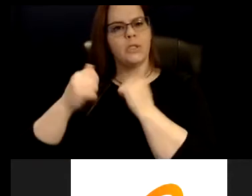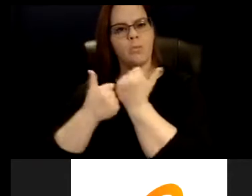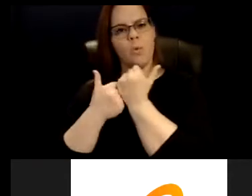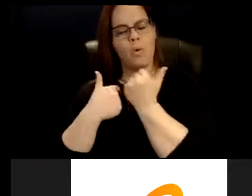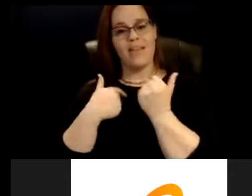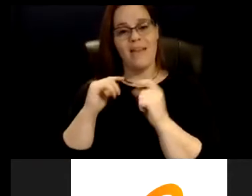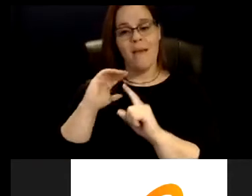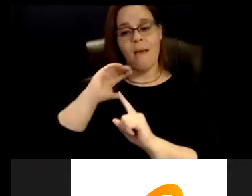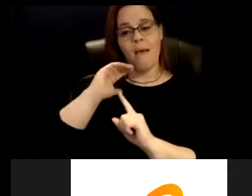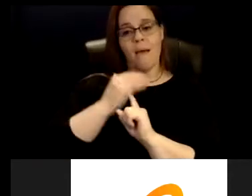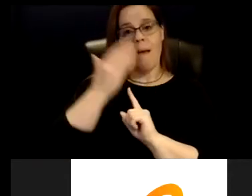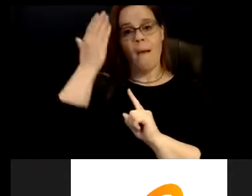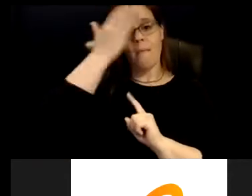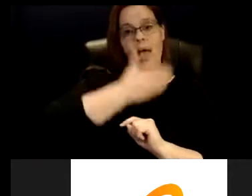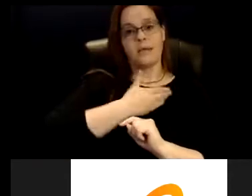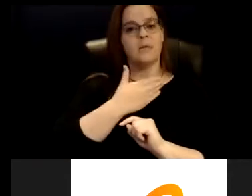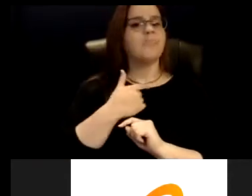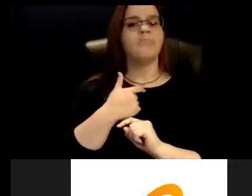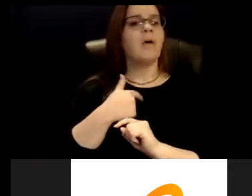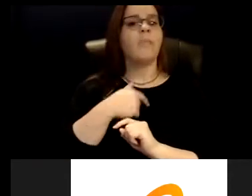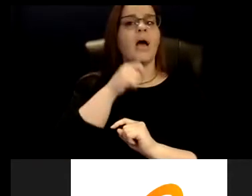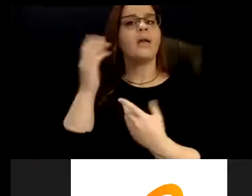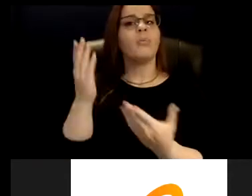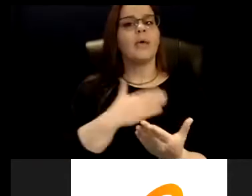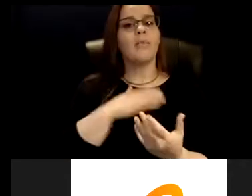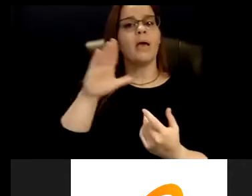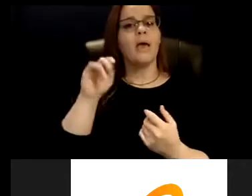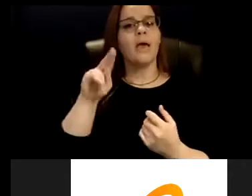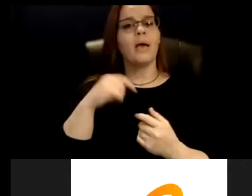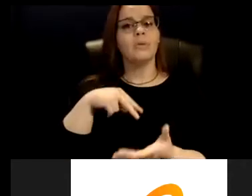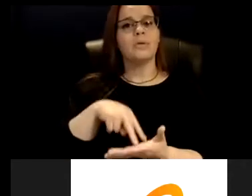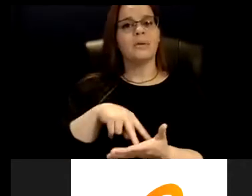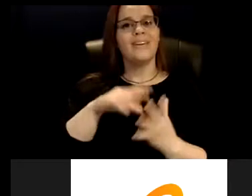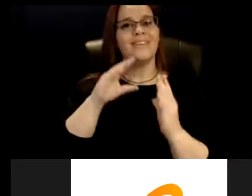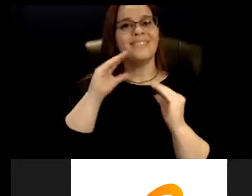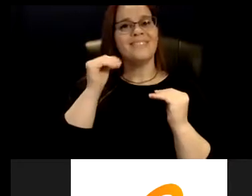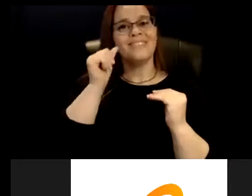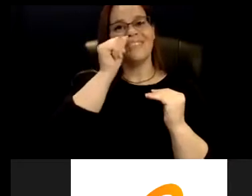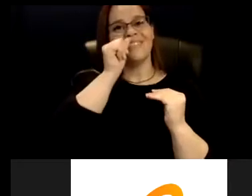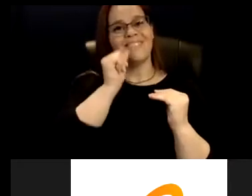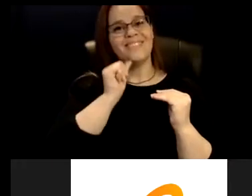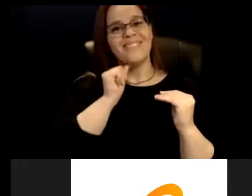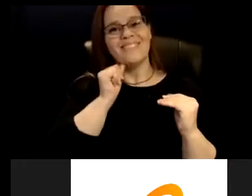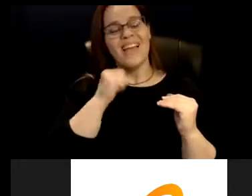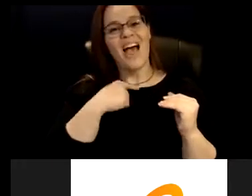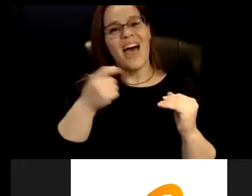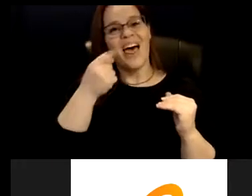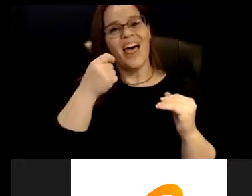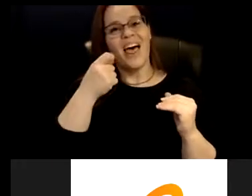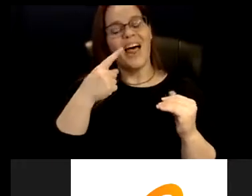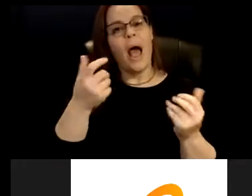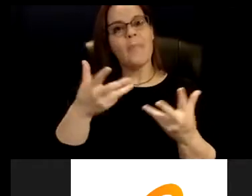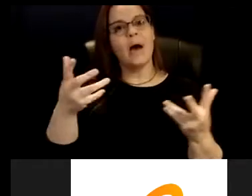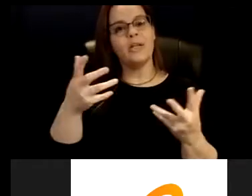bringing my cane. I'm just going to stand and grin and bear it and just take a whole bunch of like meth carbamol when I get home.